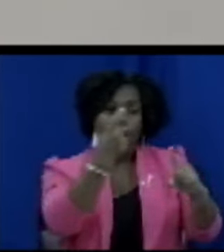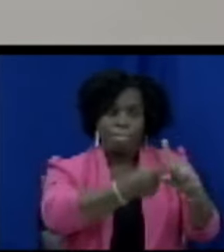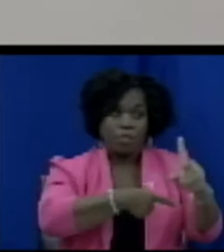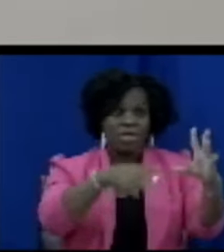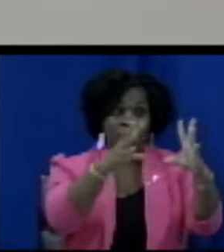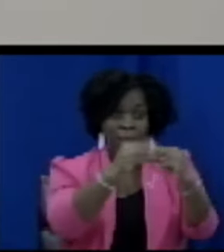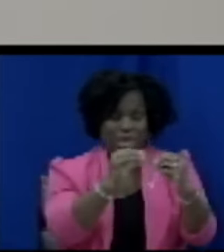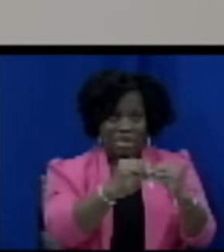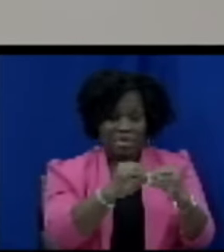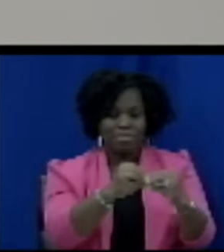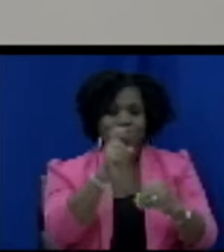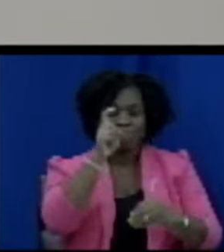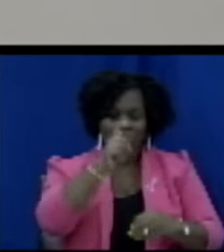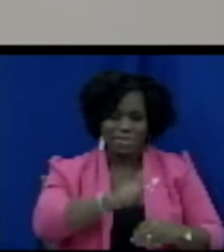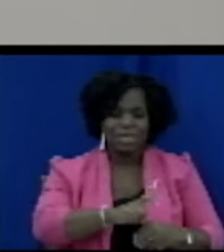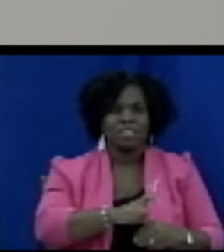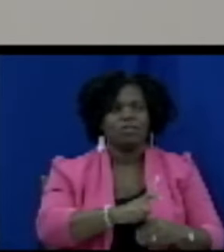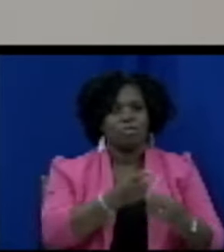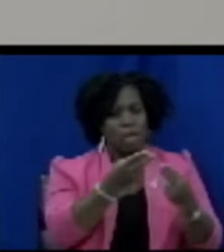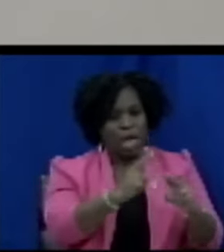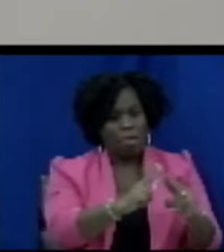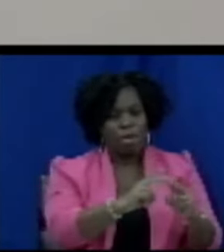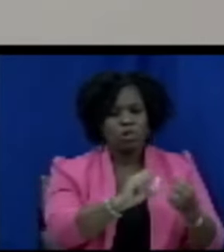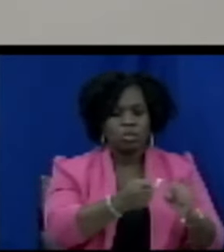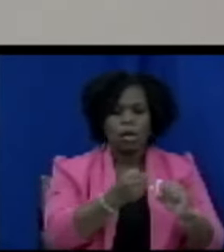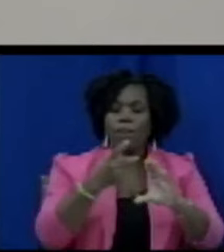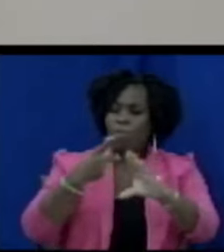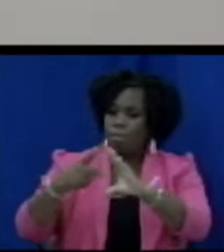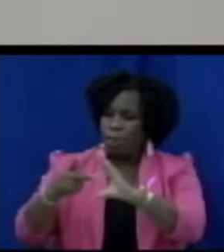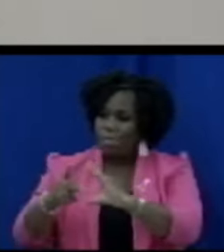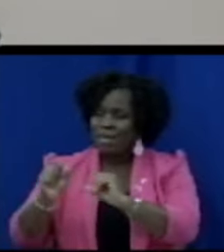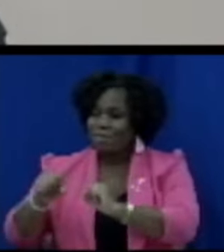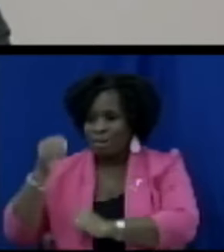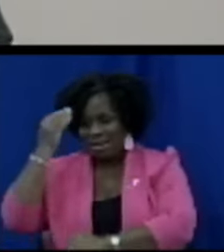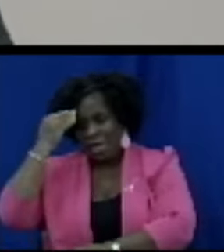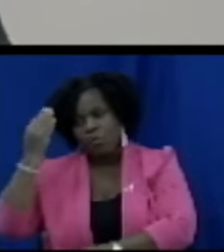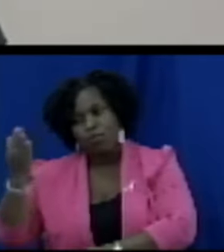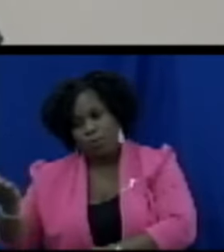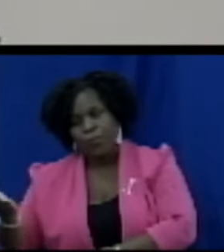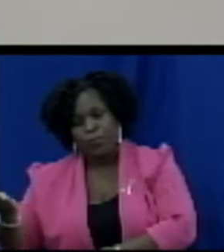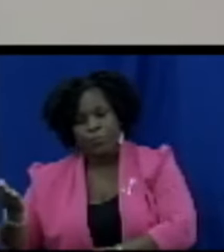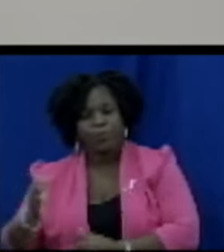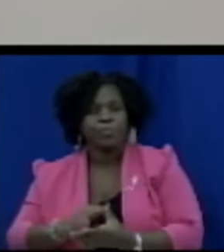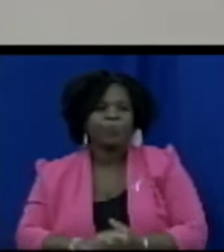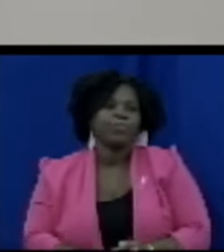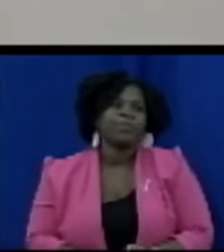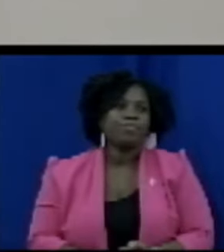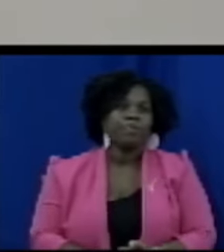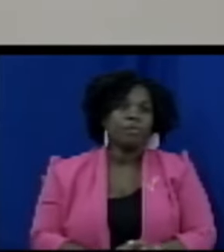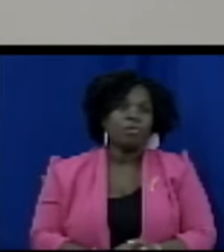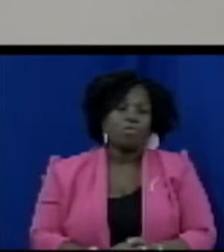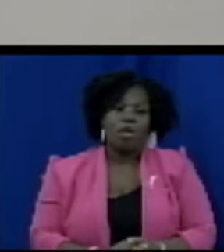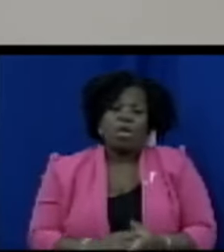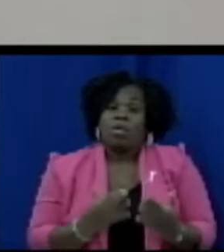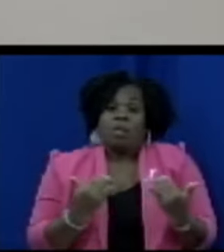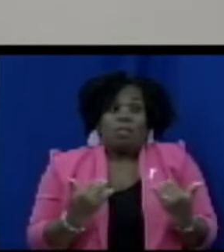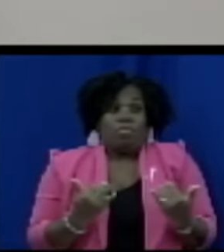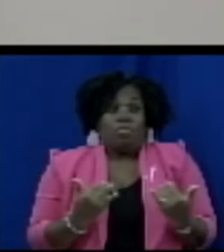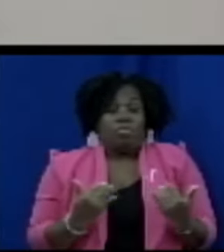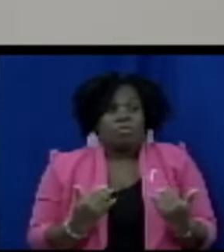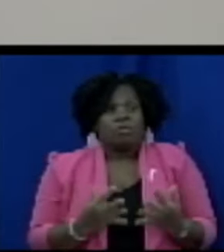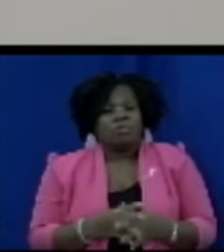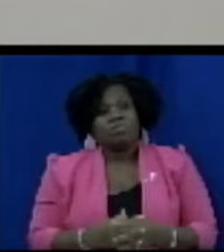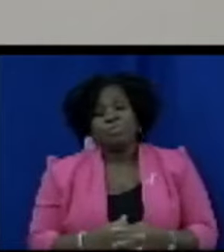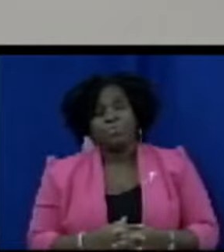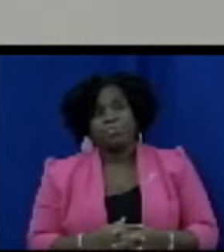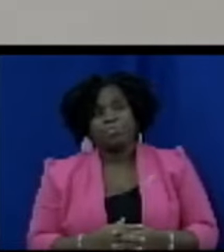regard now Madam Speaker it is not in this particular bill but we're moving